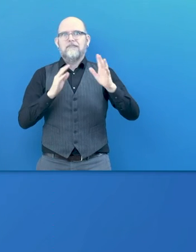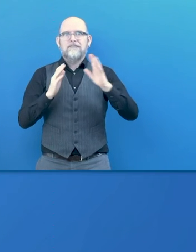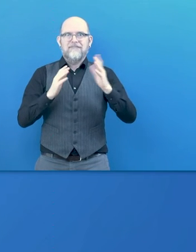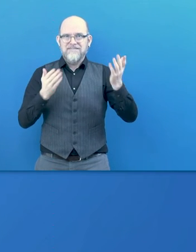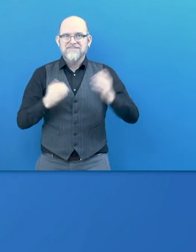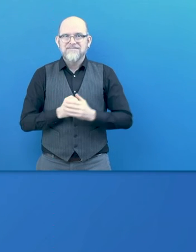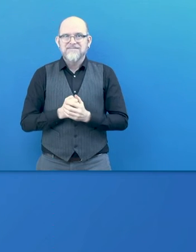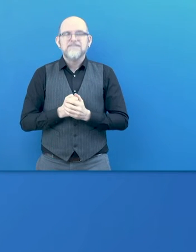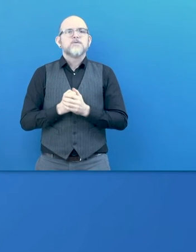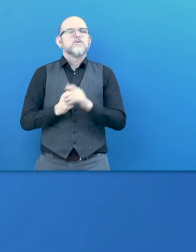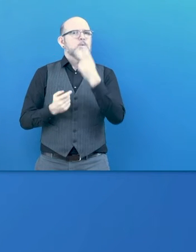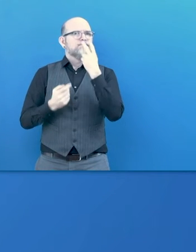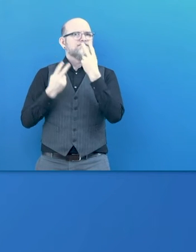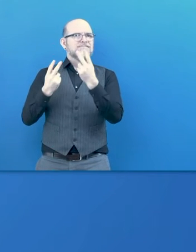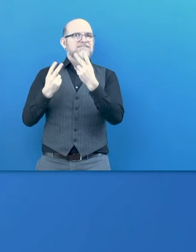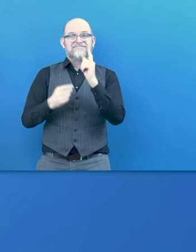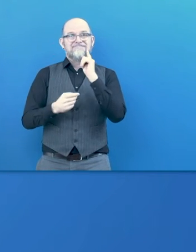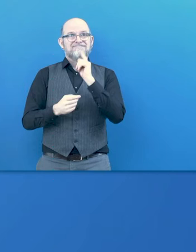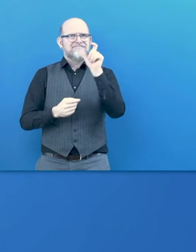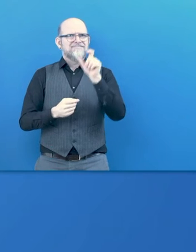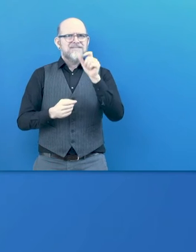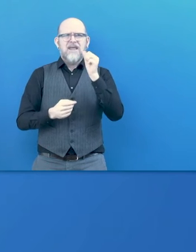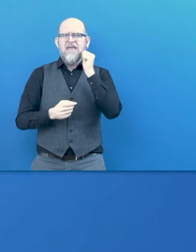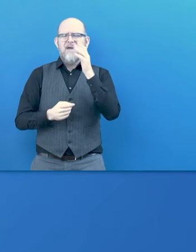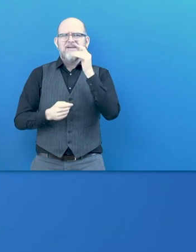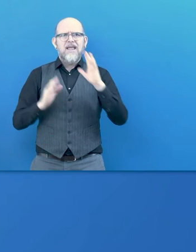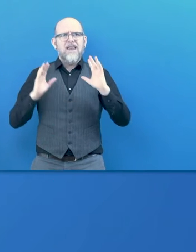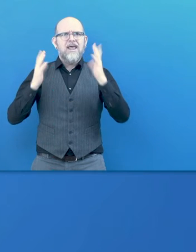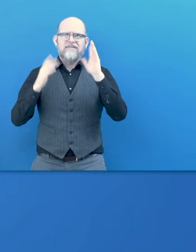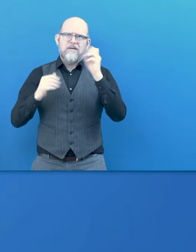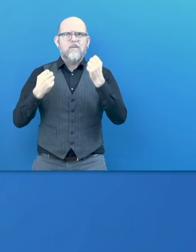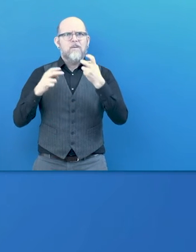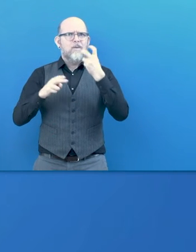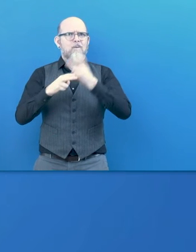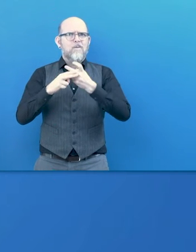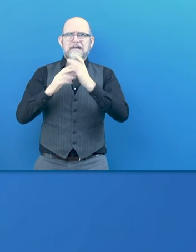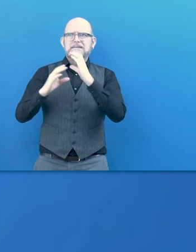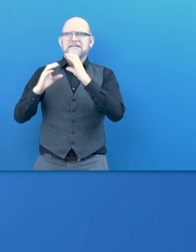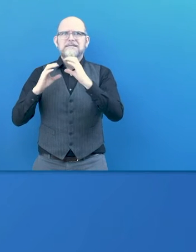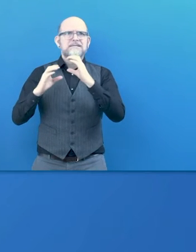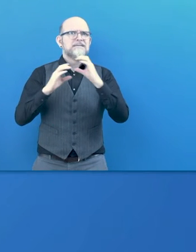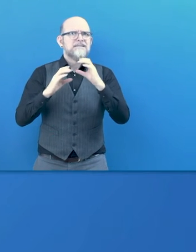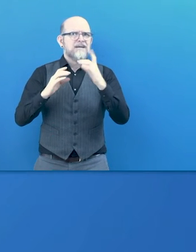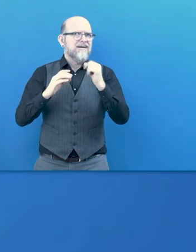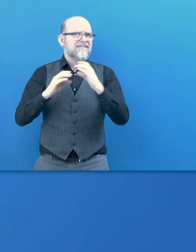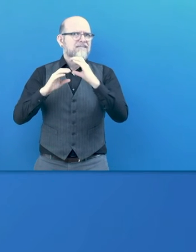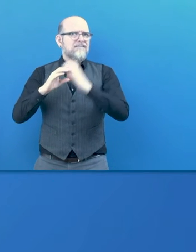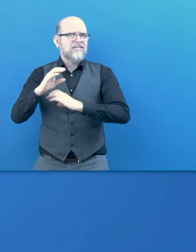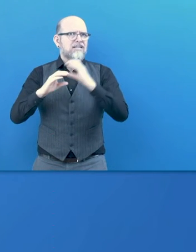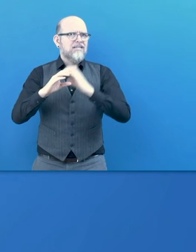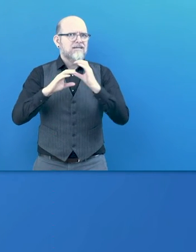They have some problems in daily life. The big problem is communication problems and in Turkey